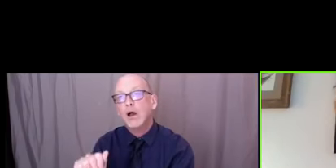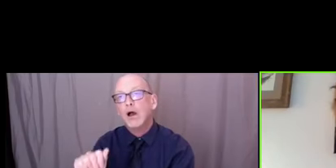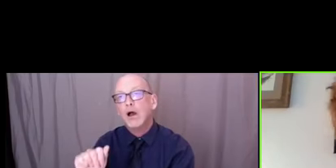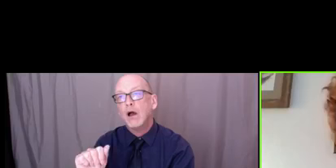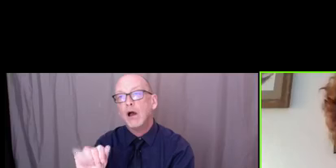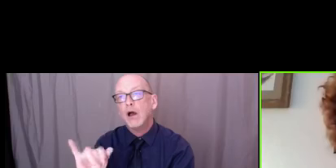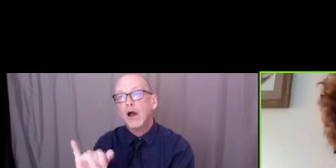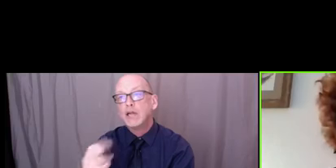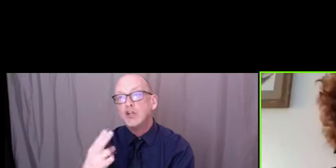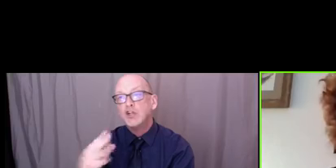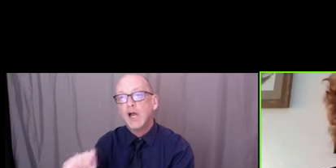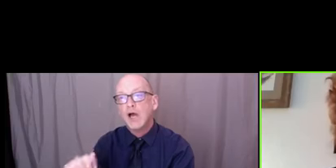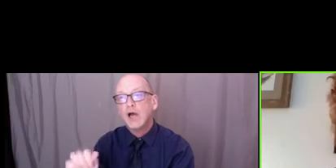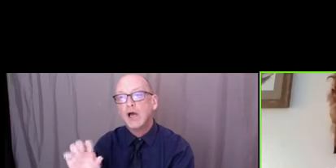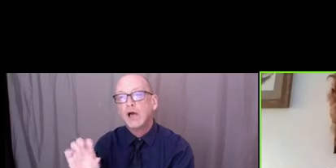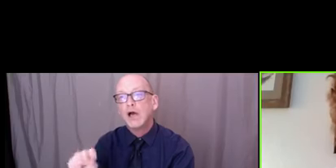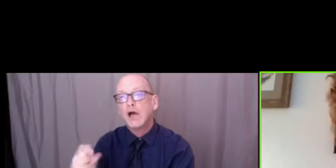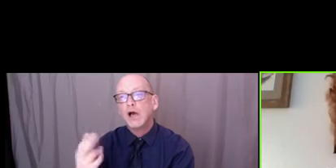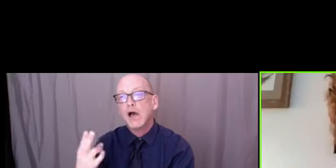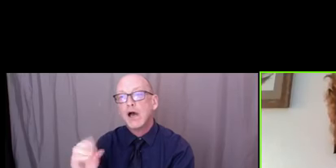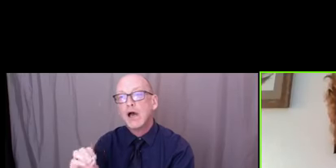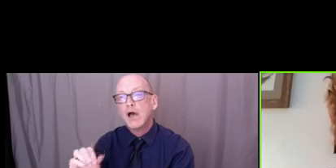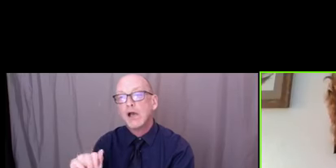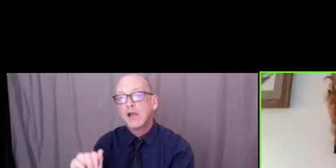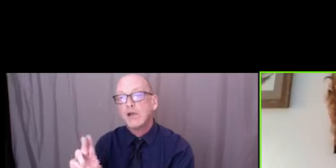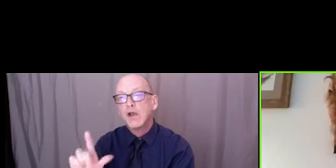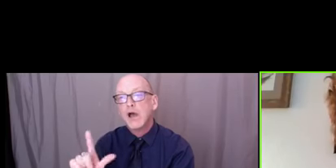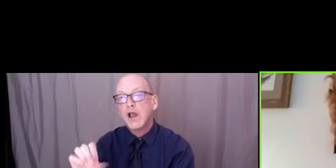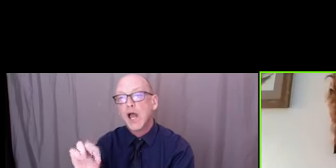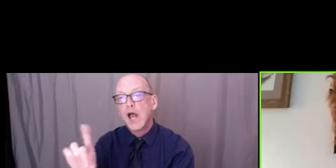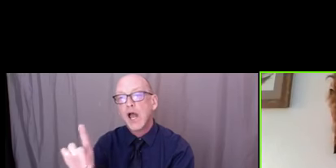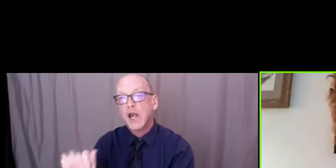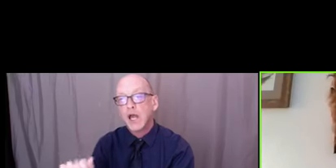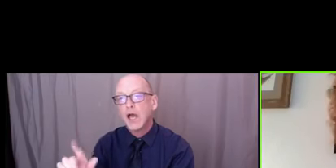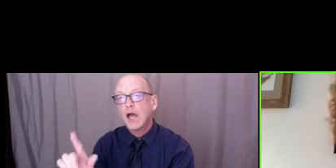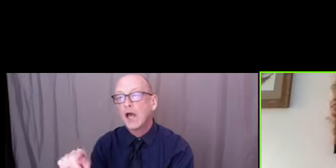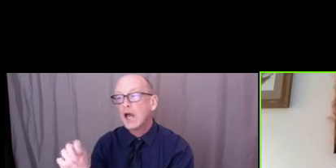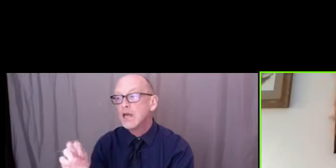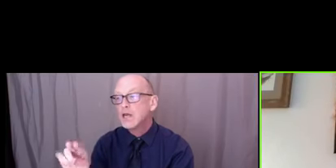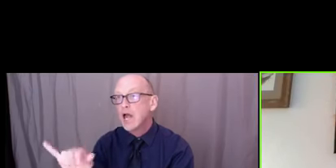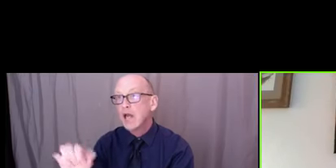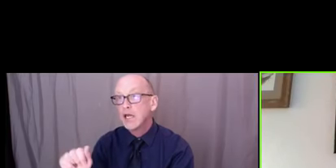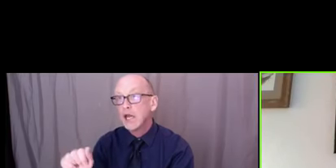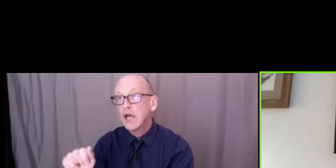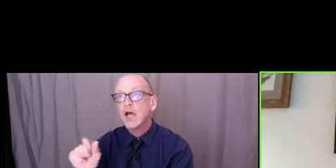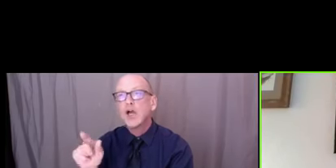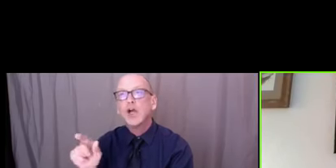tanya you've got lots and lots to share with these folks today about this most important topic um